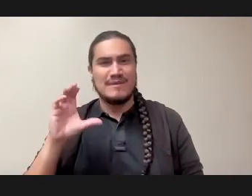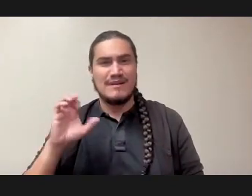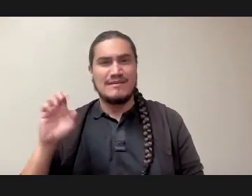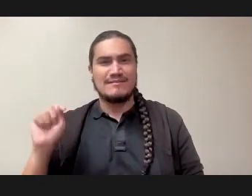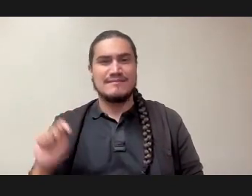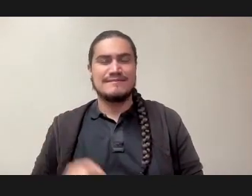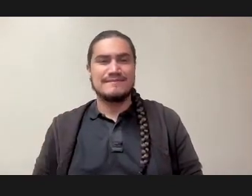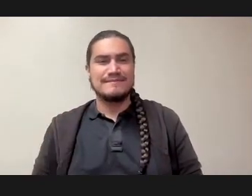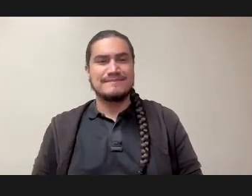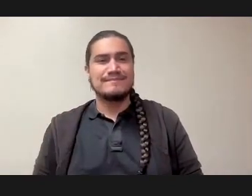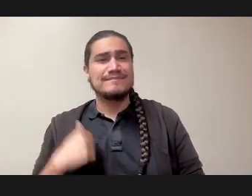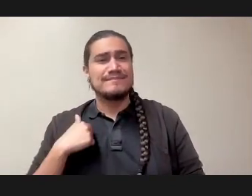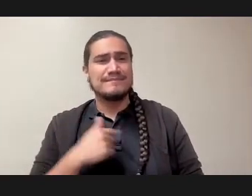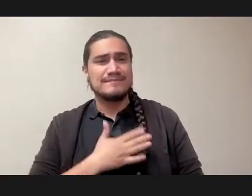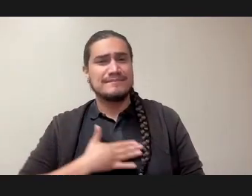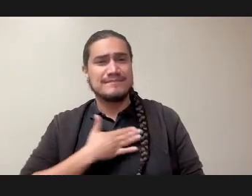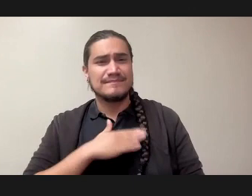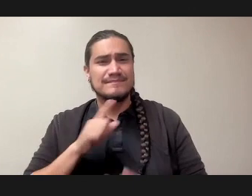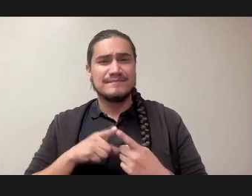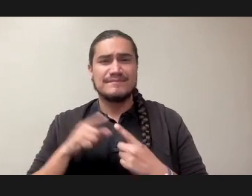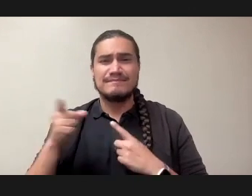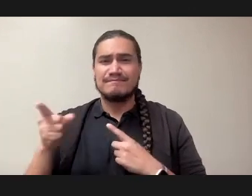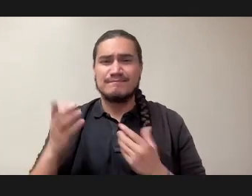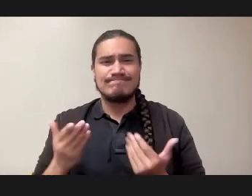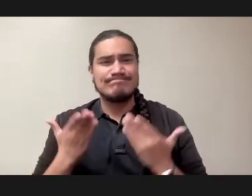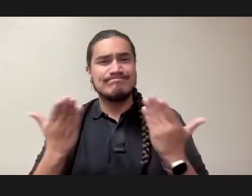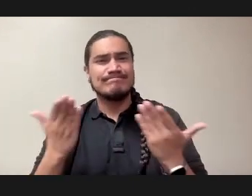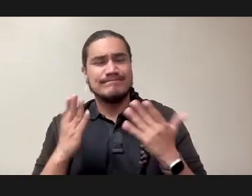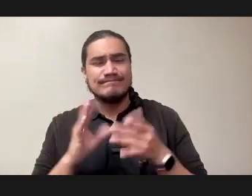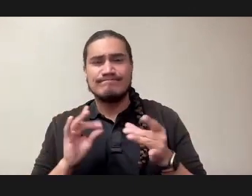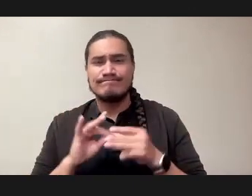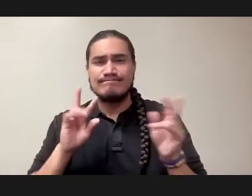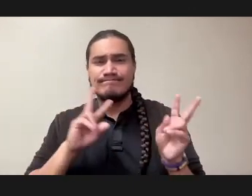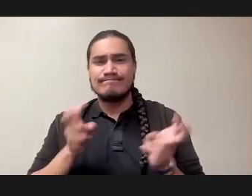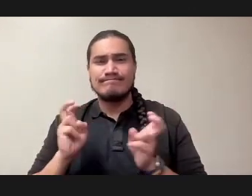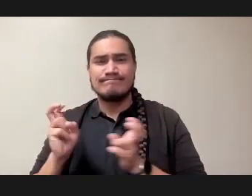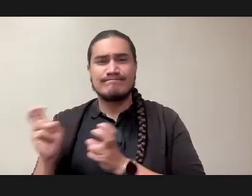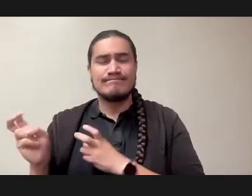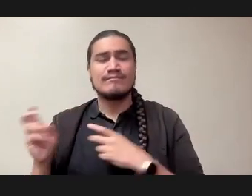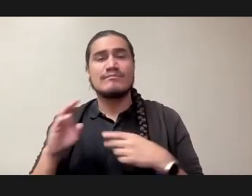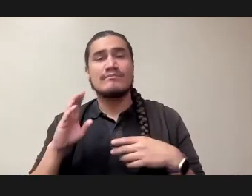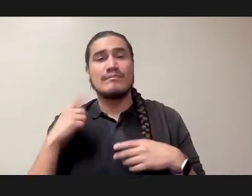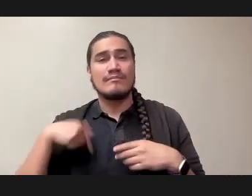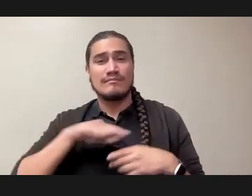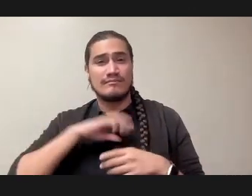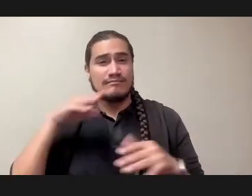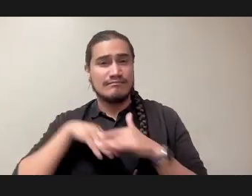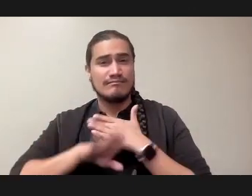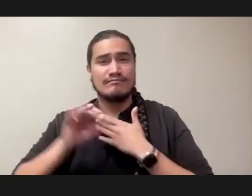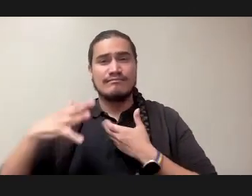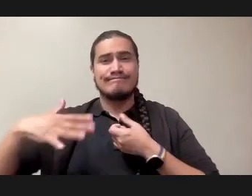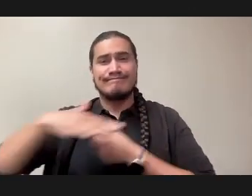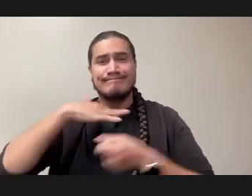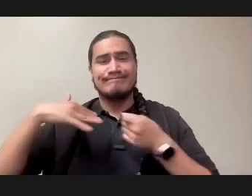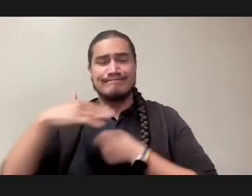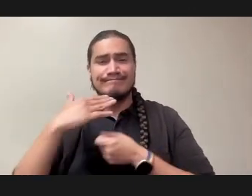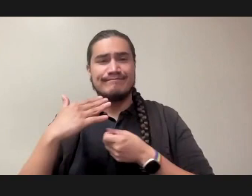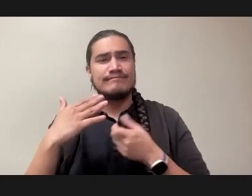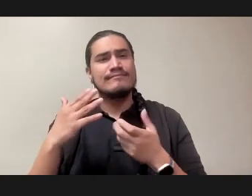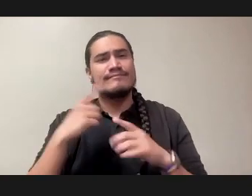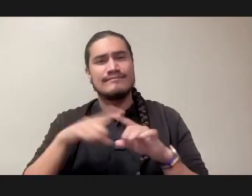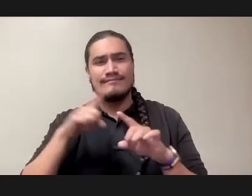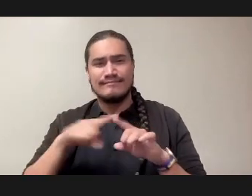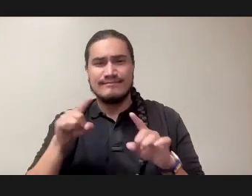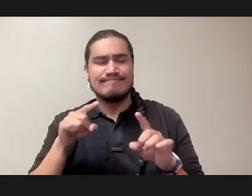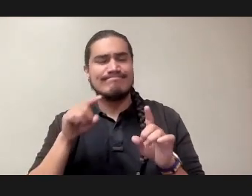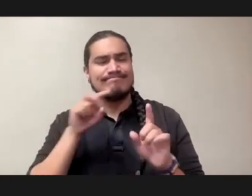What I appreciate about what you offered is that all of us entering in this space today are coming in with a different lens, a different way